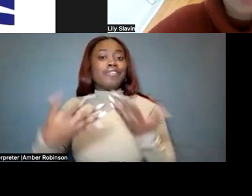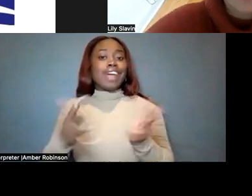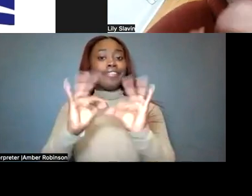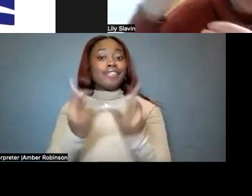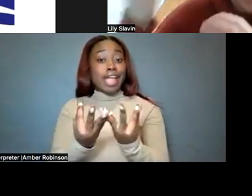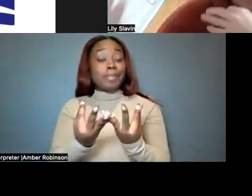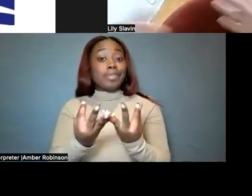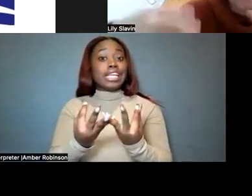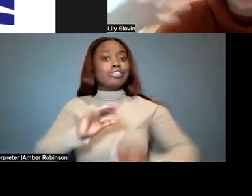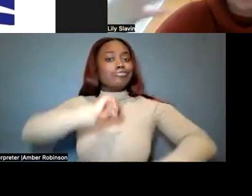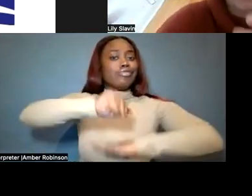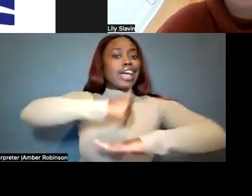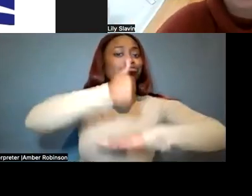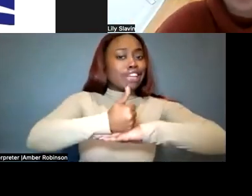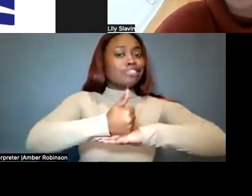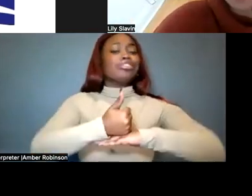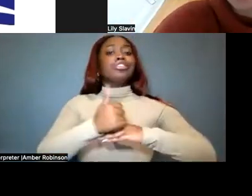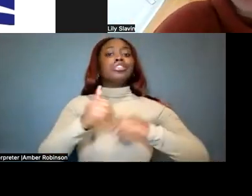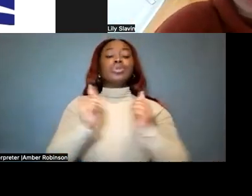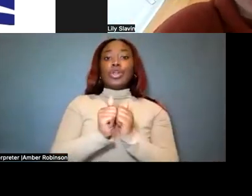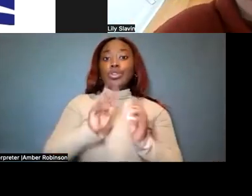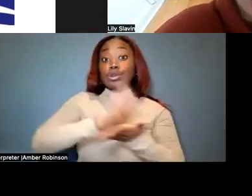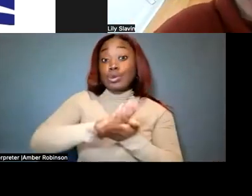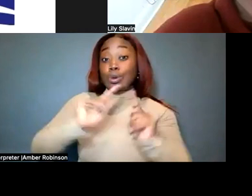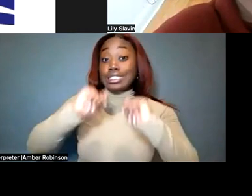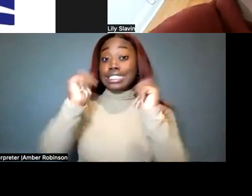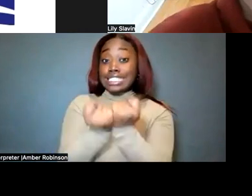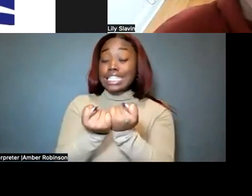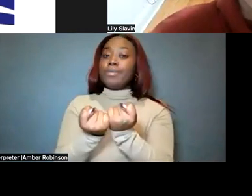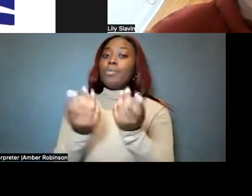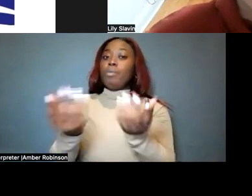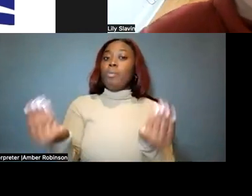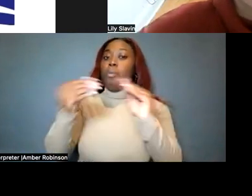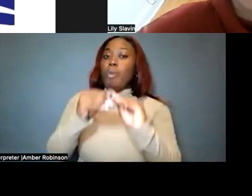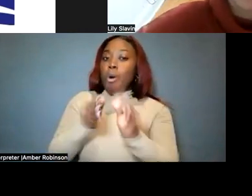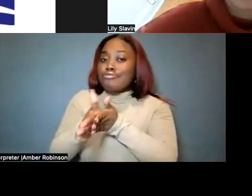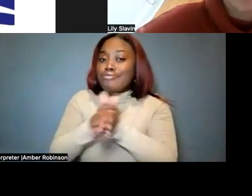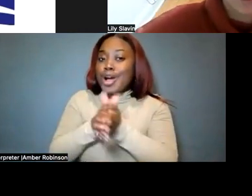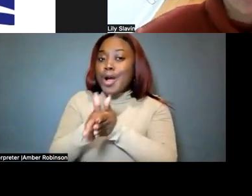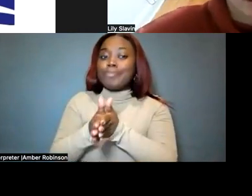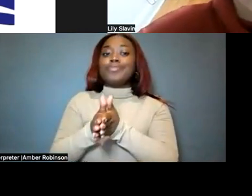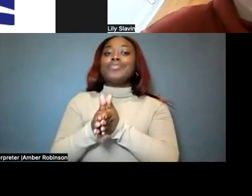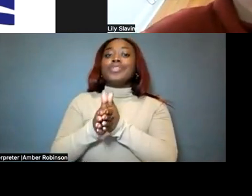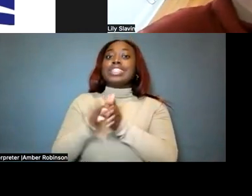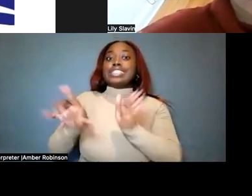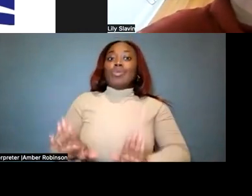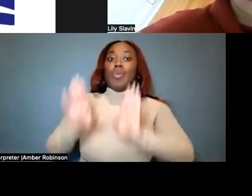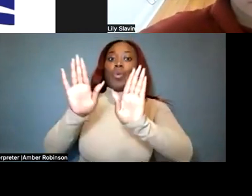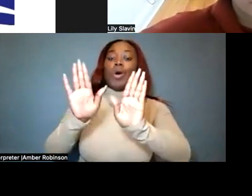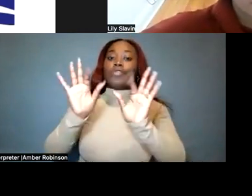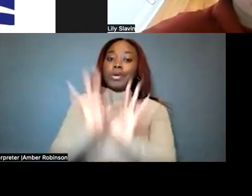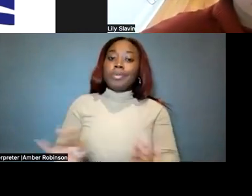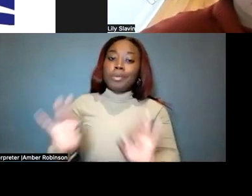start with getting school teams a little bit more bought in to all of this really, this really wonderful and important work?